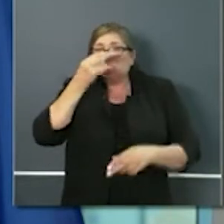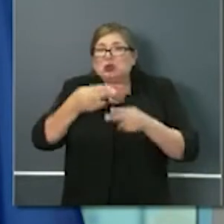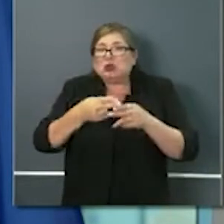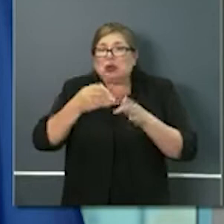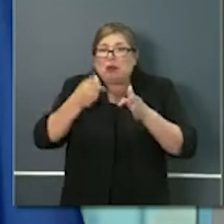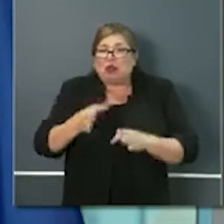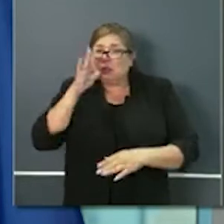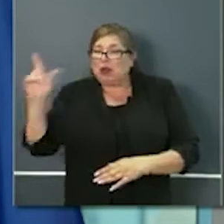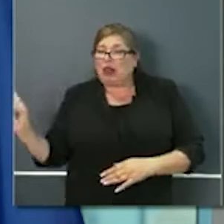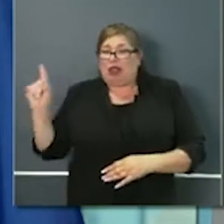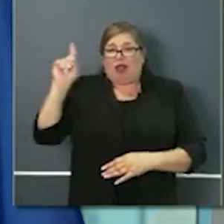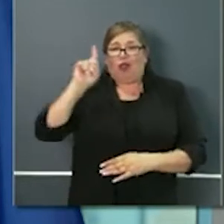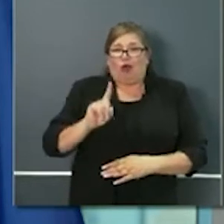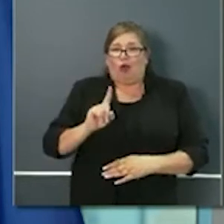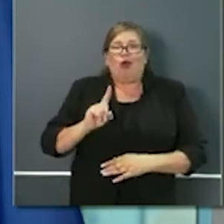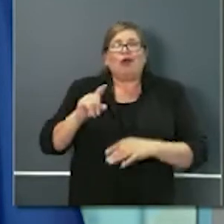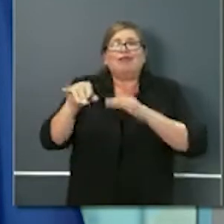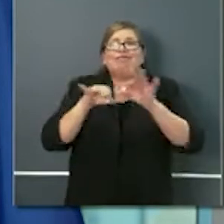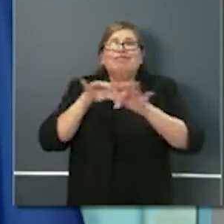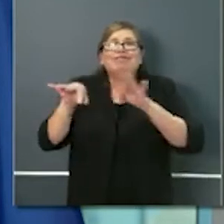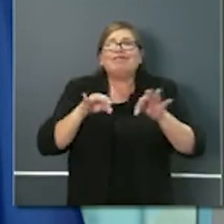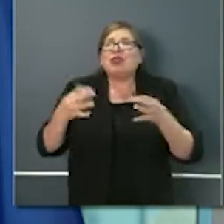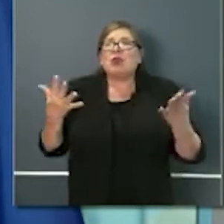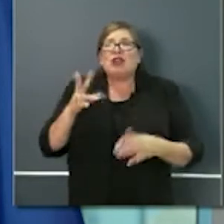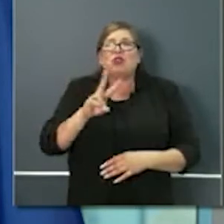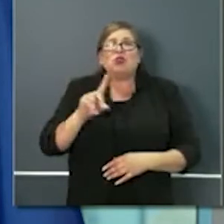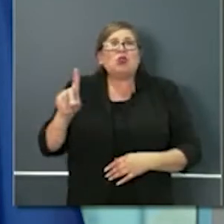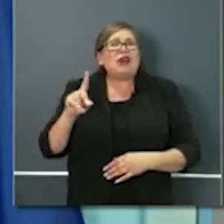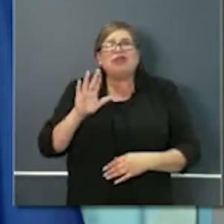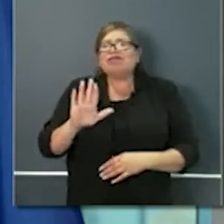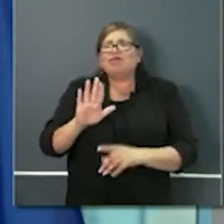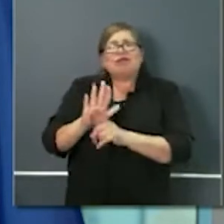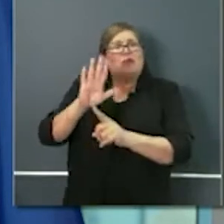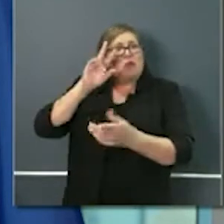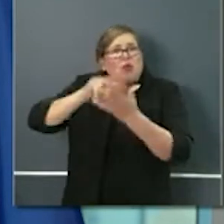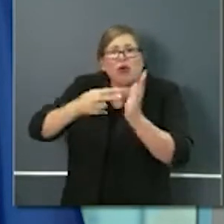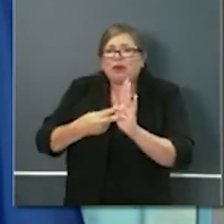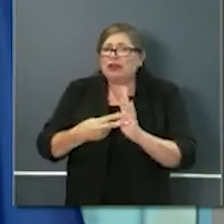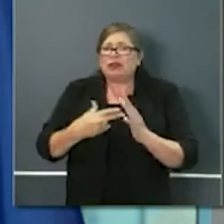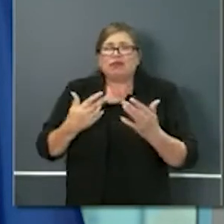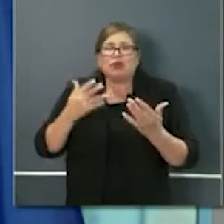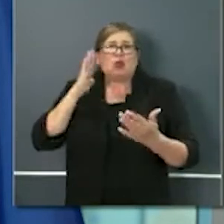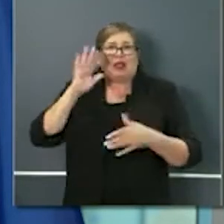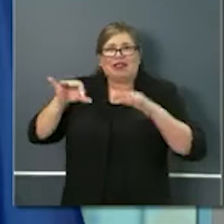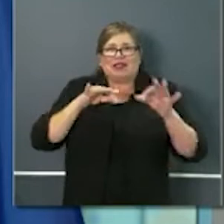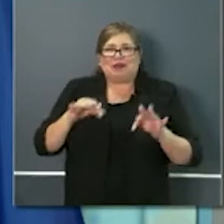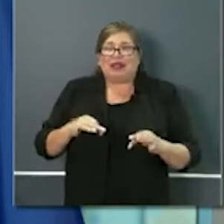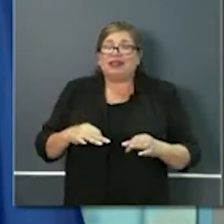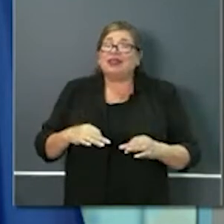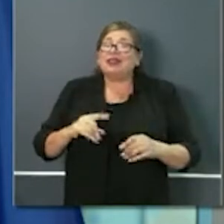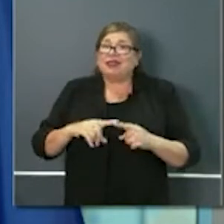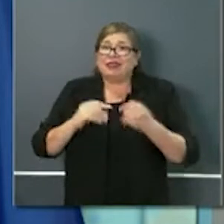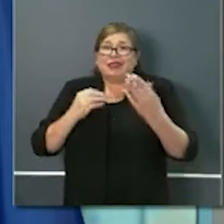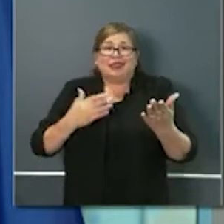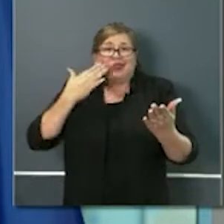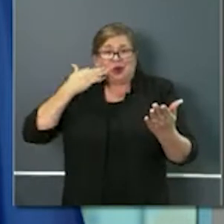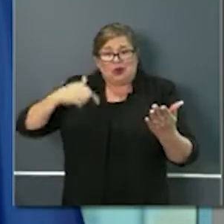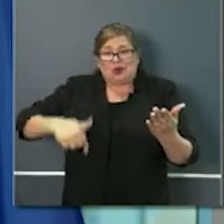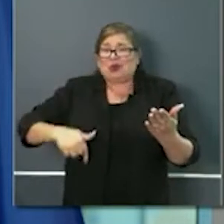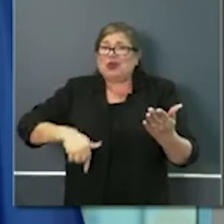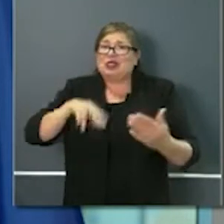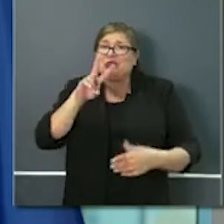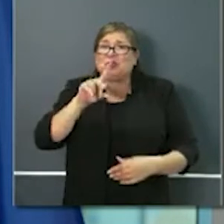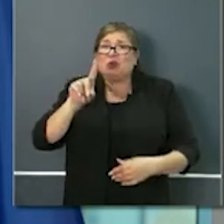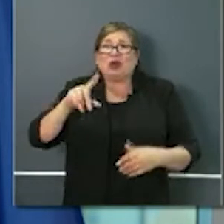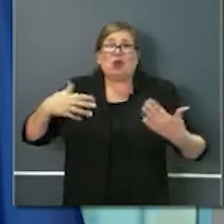speak more about their robust system and what it provides but I think this is a real opportunity for Californians